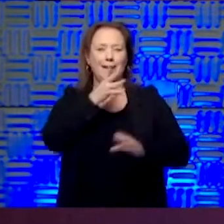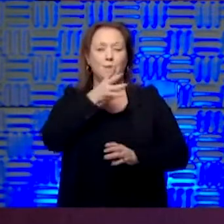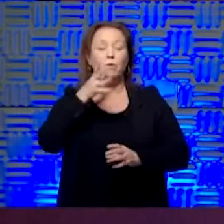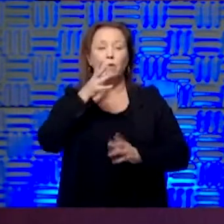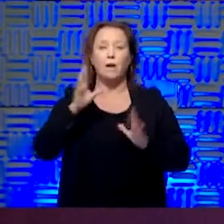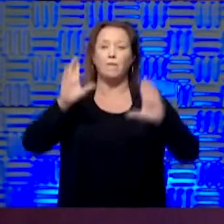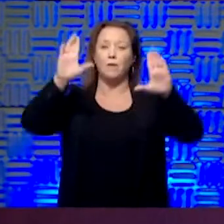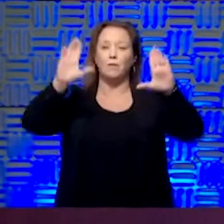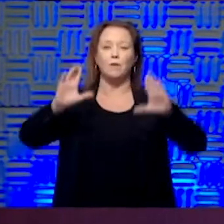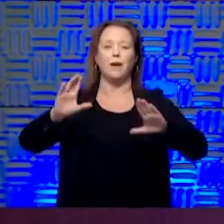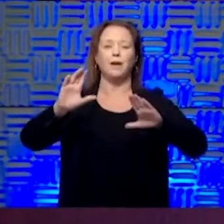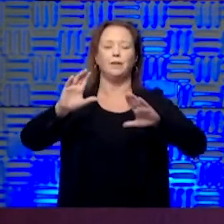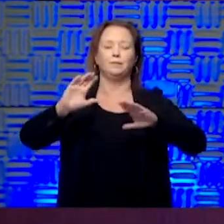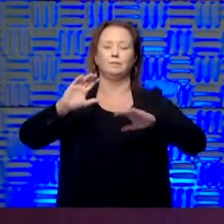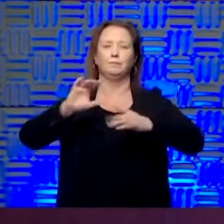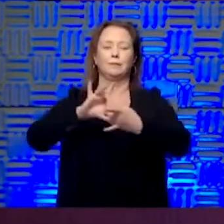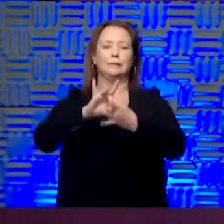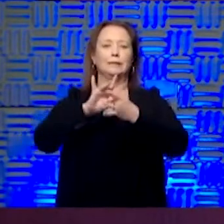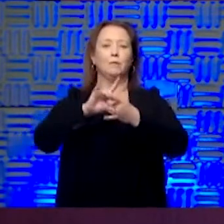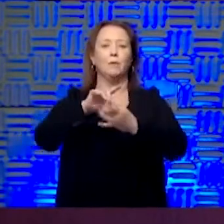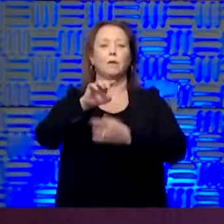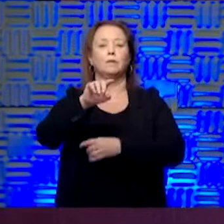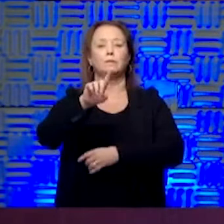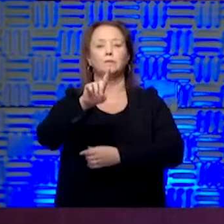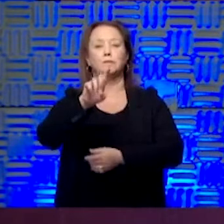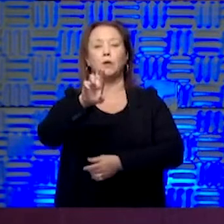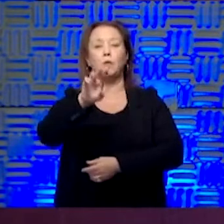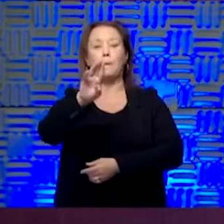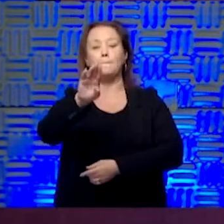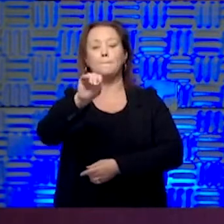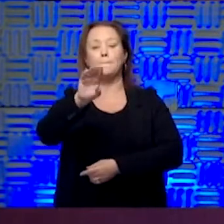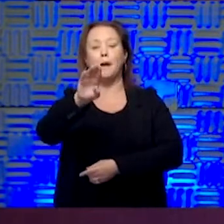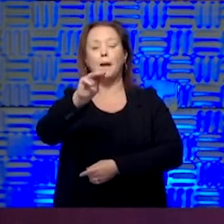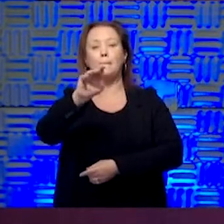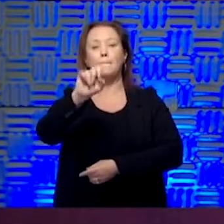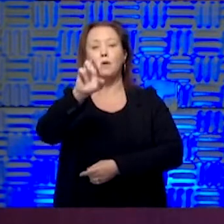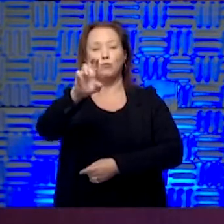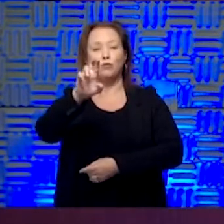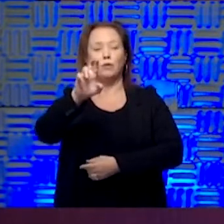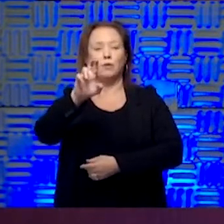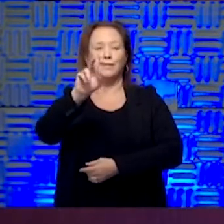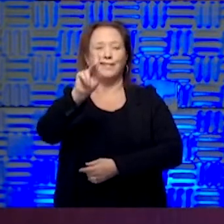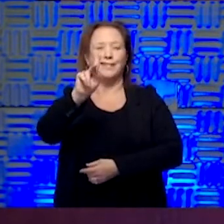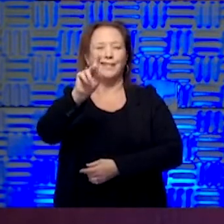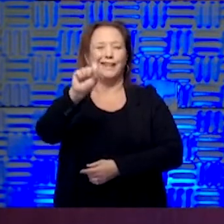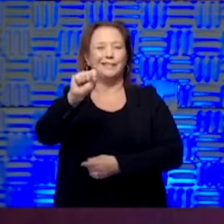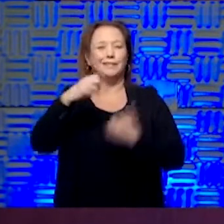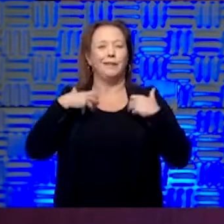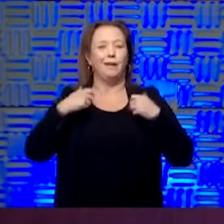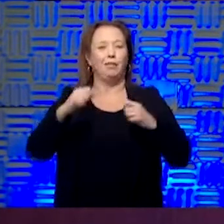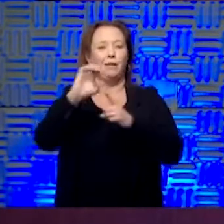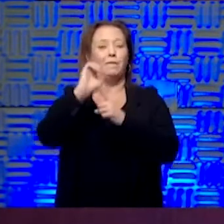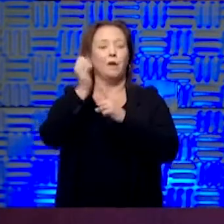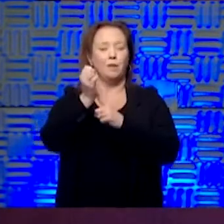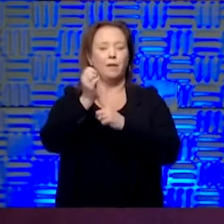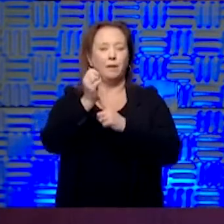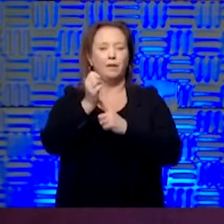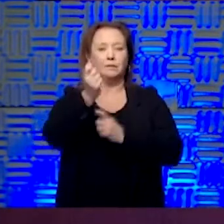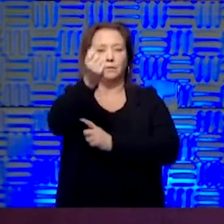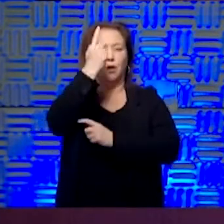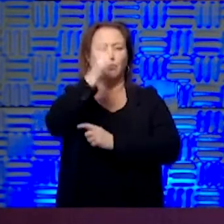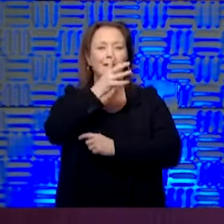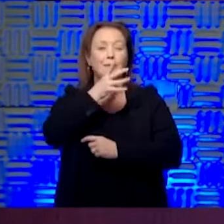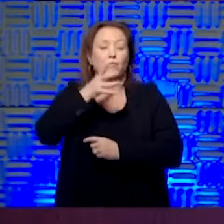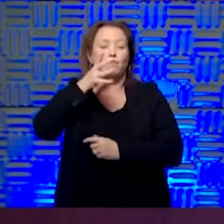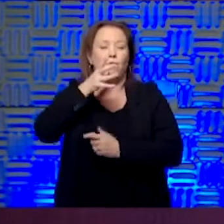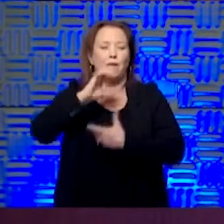resource with Dr. Bob Moser, former secretary of Kansas Department of Health and Environment, who's leading a lot of our efforts of helping make that translation to the rural